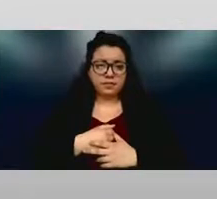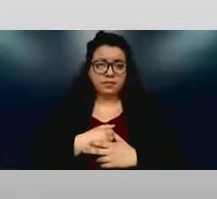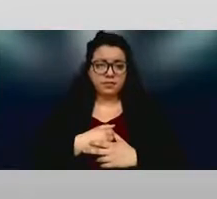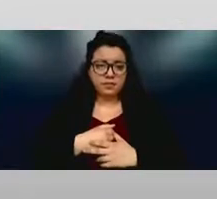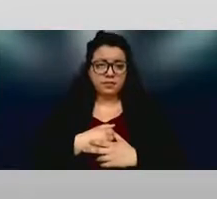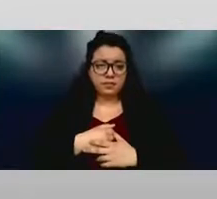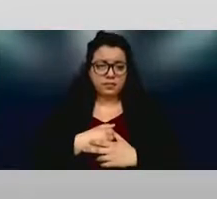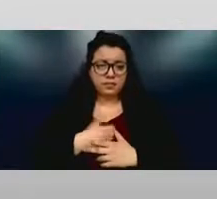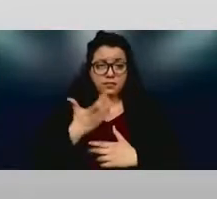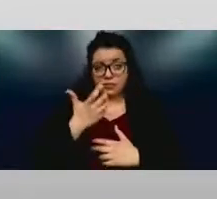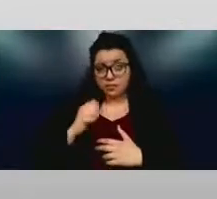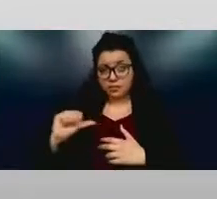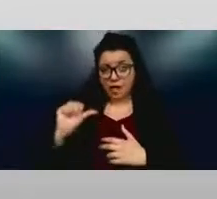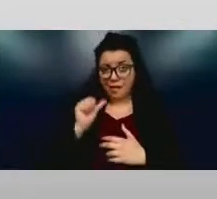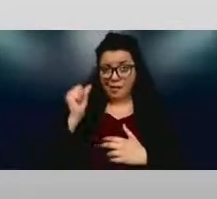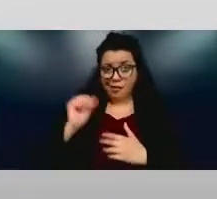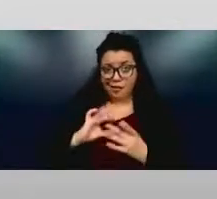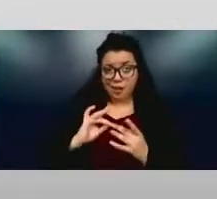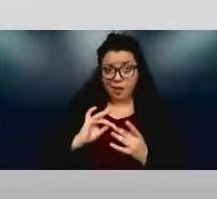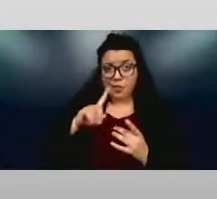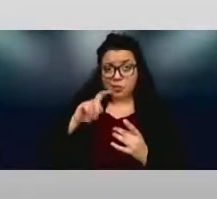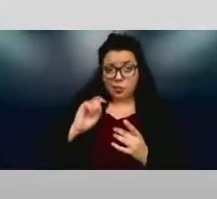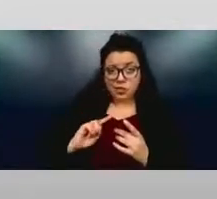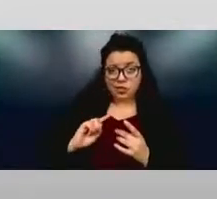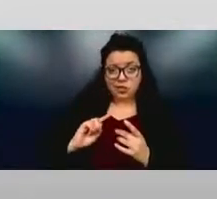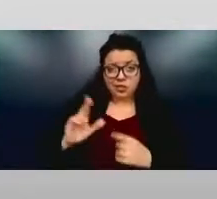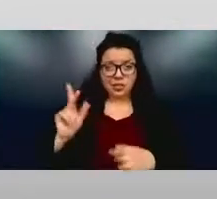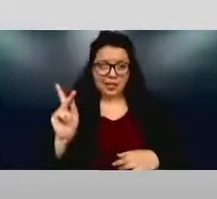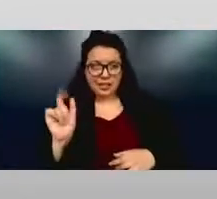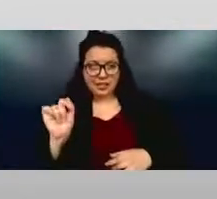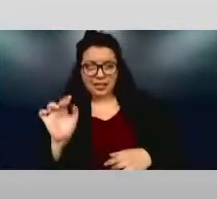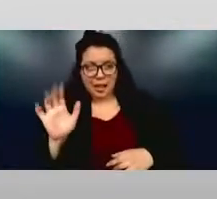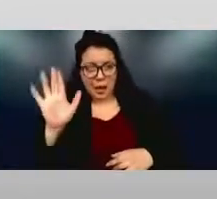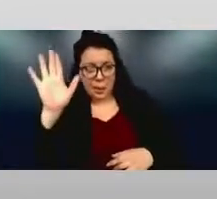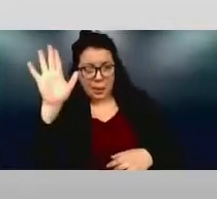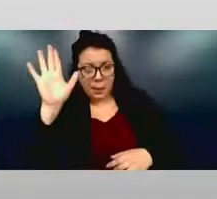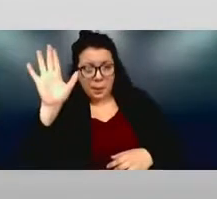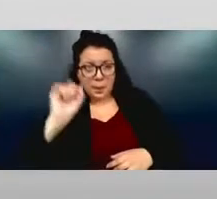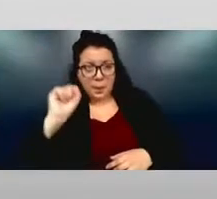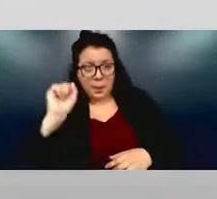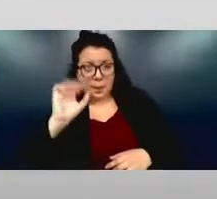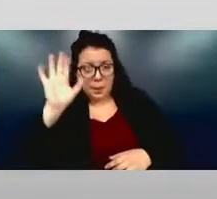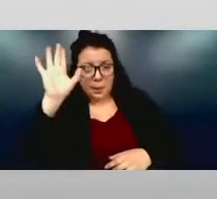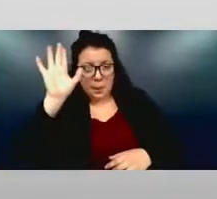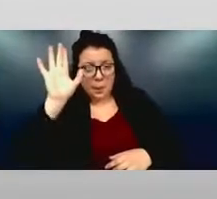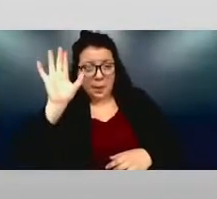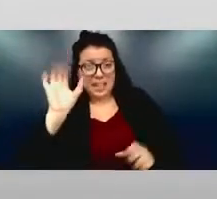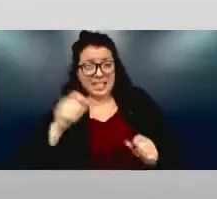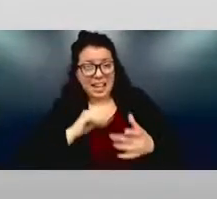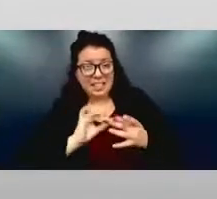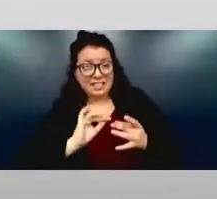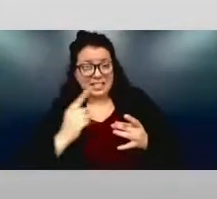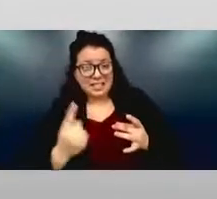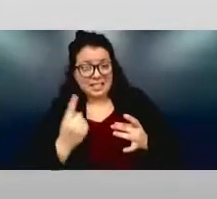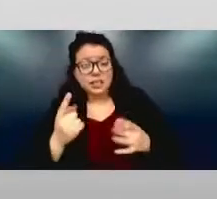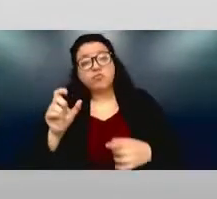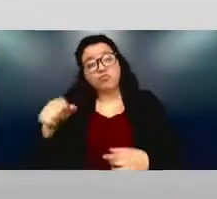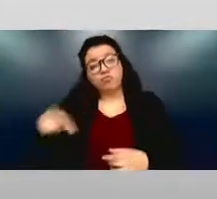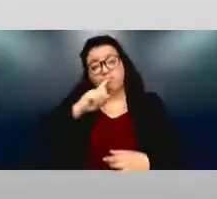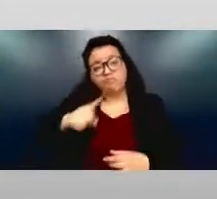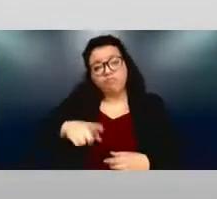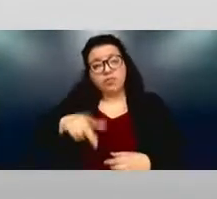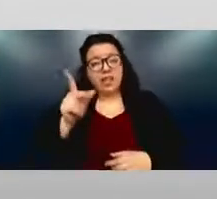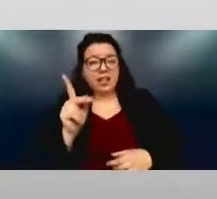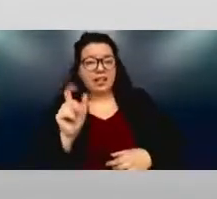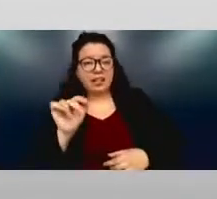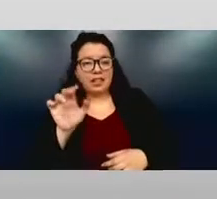Any other comments, questions? Yeah. It's Kate. Can I say something? Yes. There's a